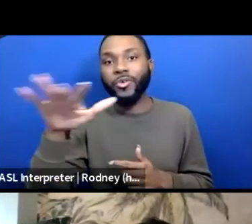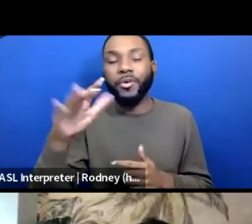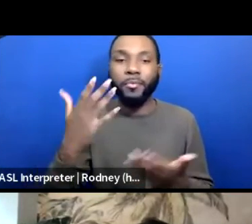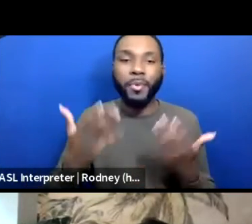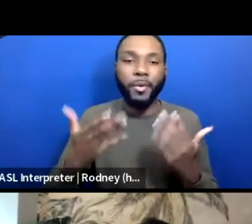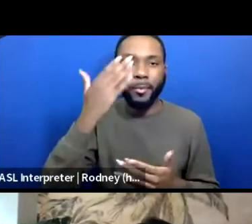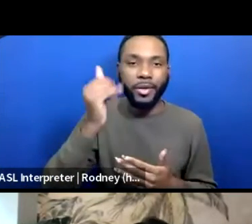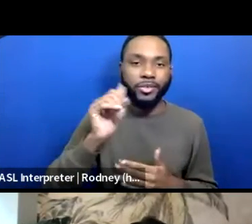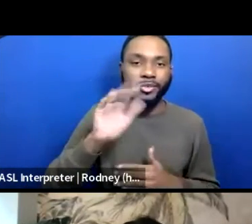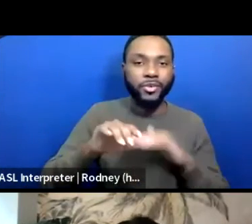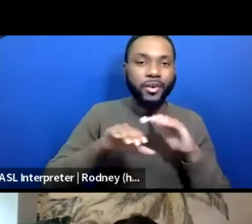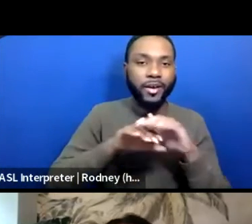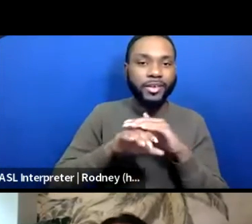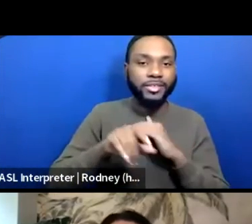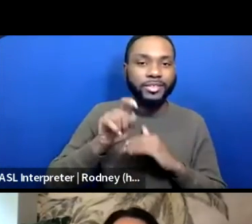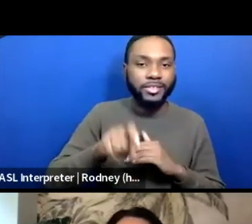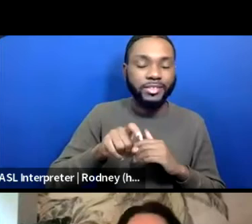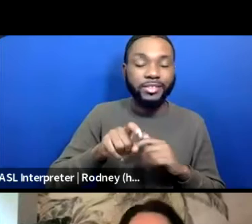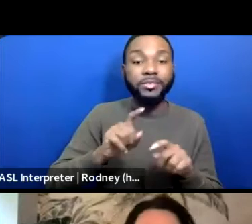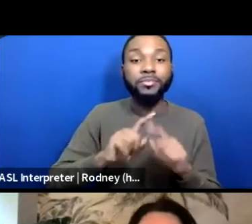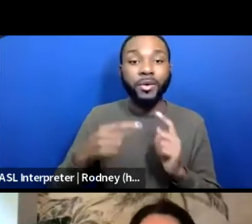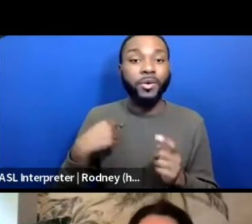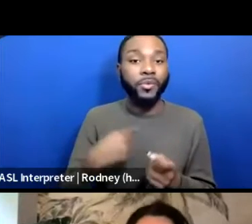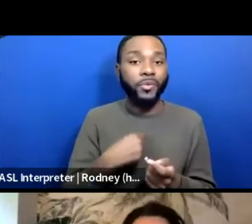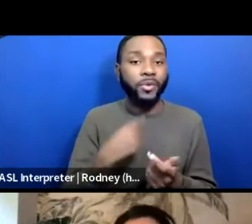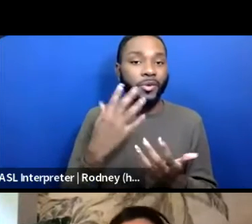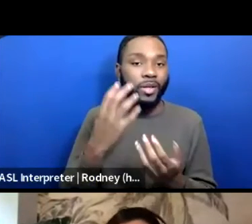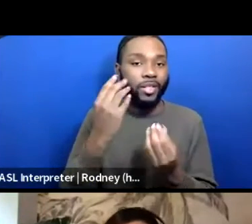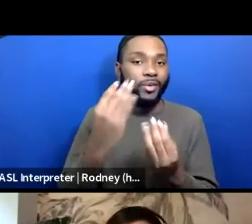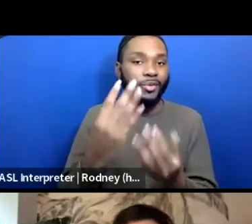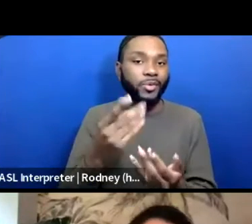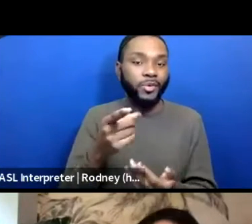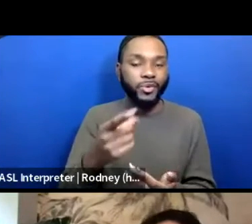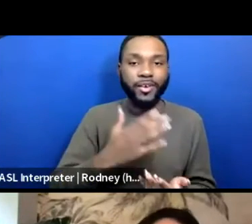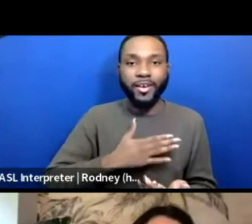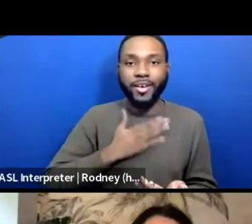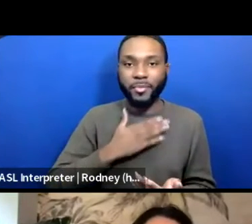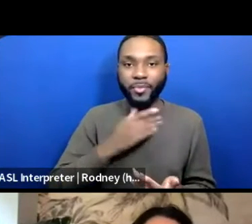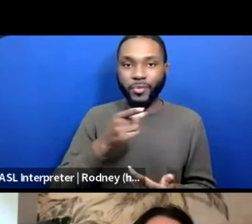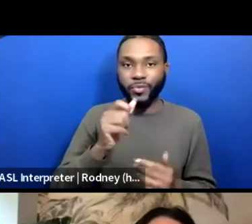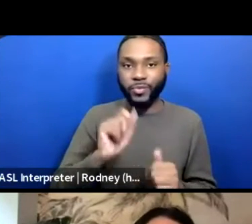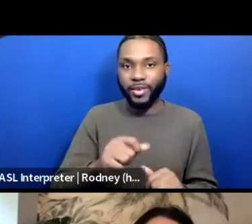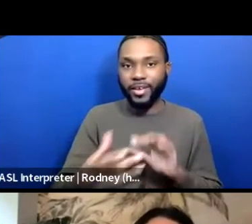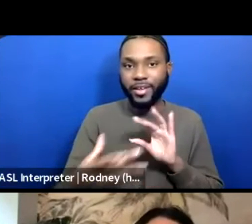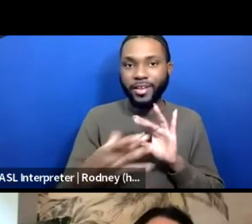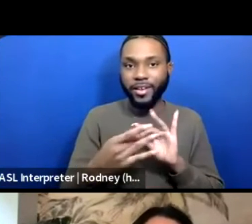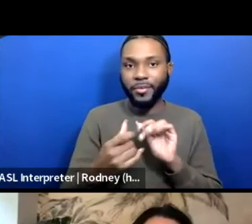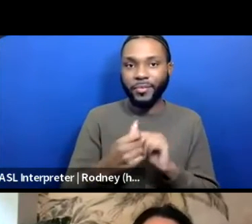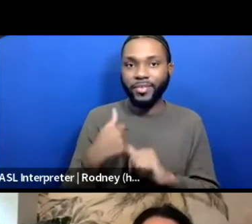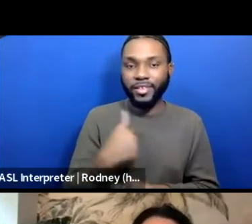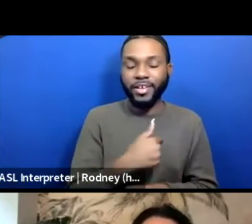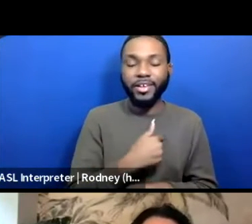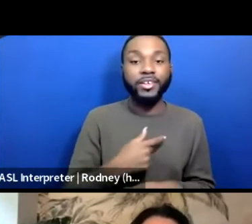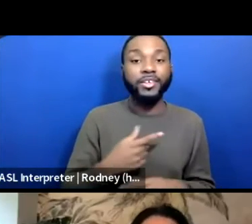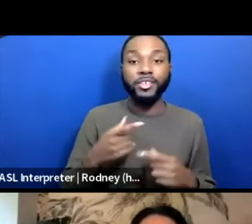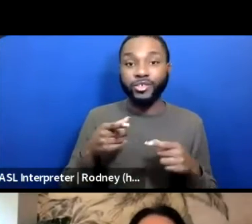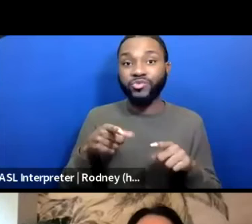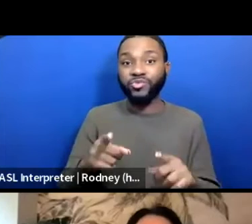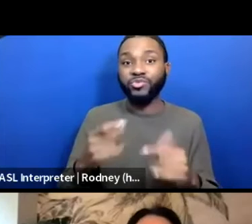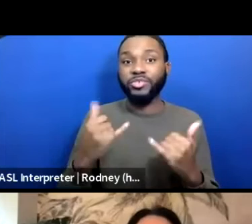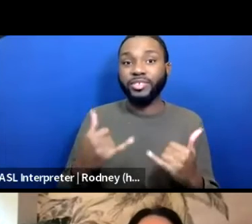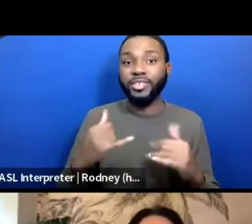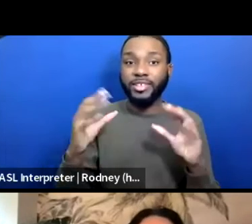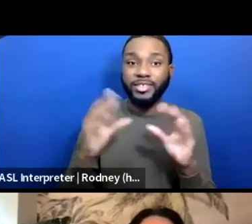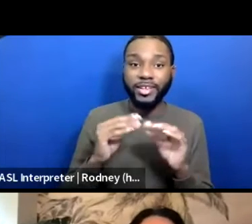needs and we just want you to know that we are so happy you could connect with us. Feel free to, throughout the course of the session,